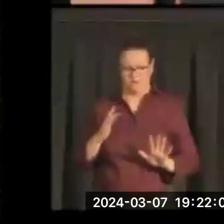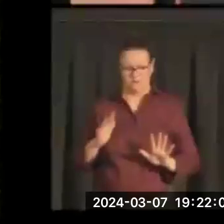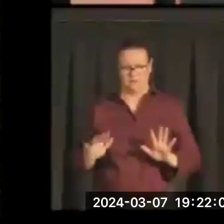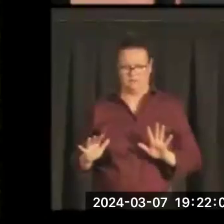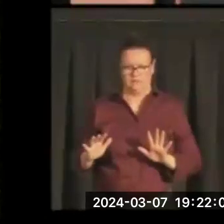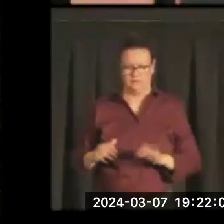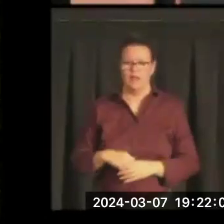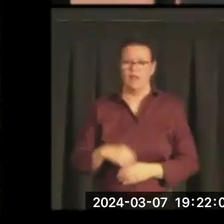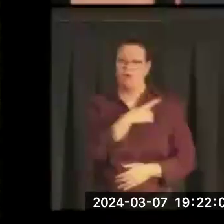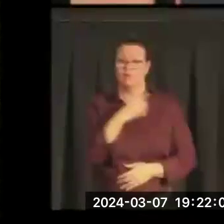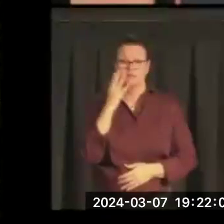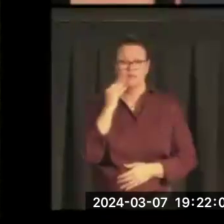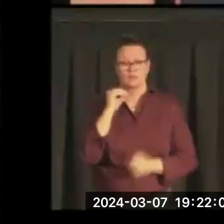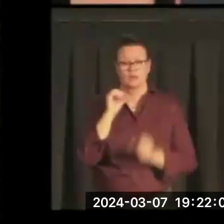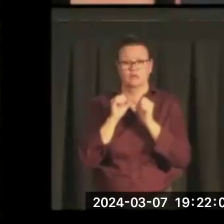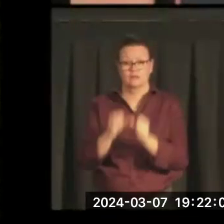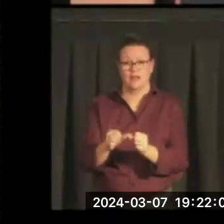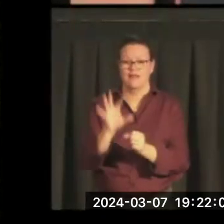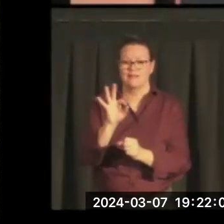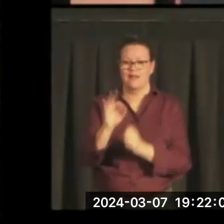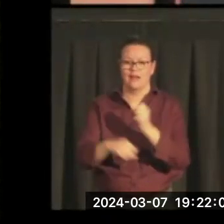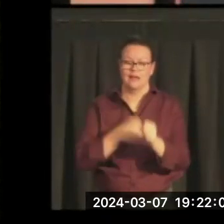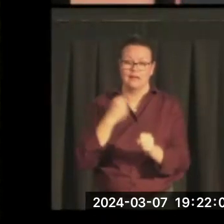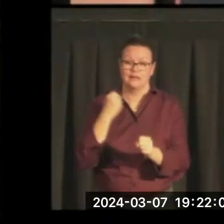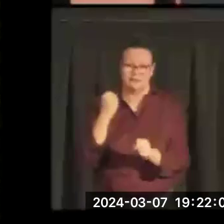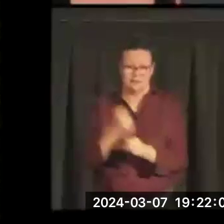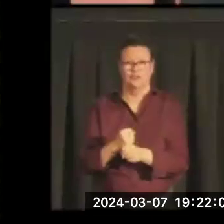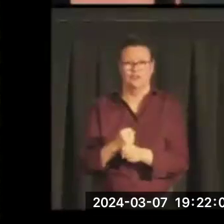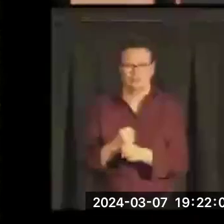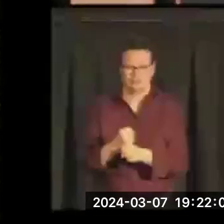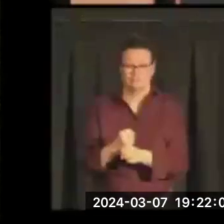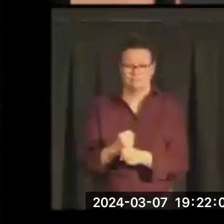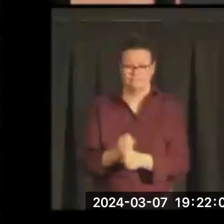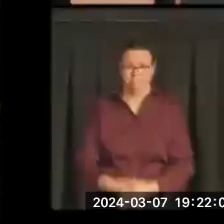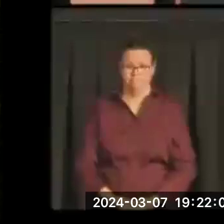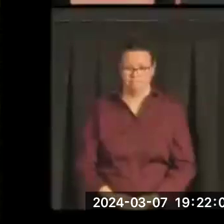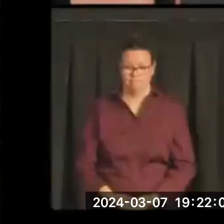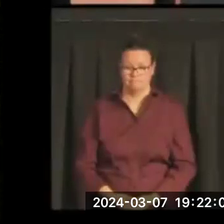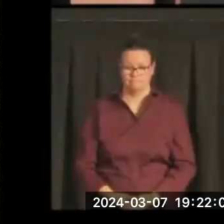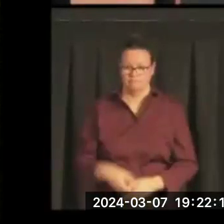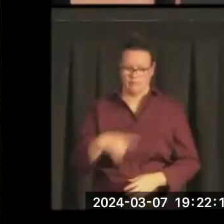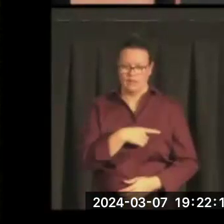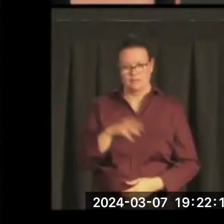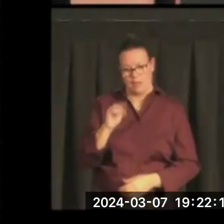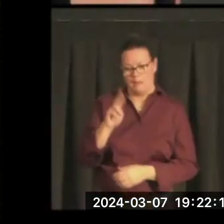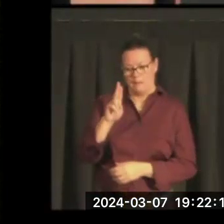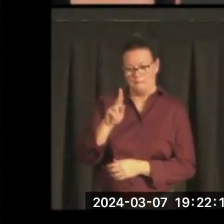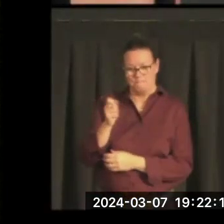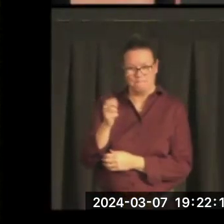This experience lasted for nine years. He's a mucker, right?